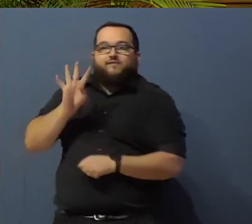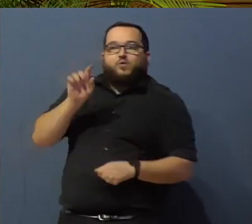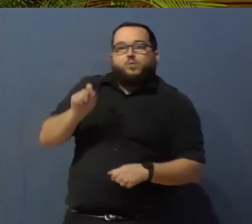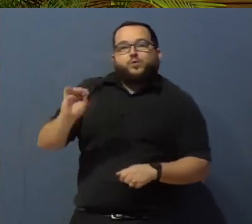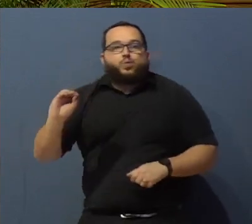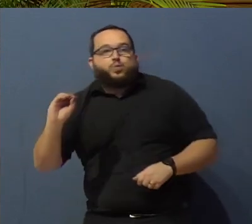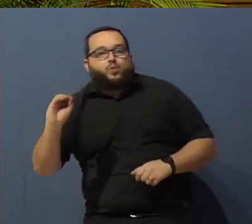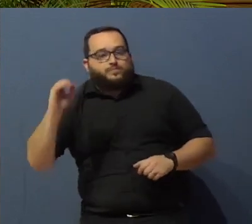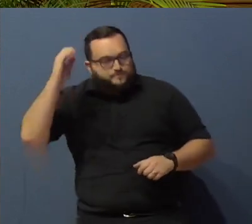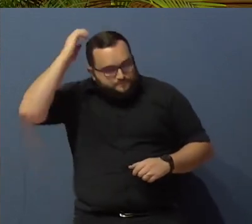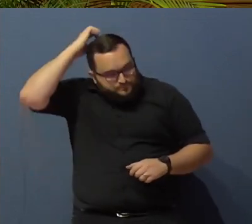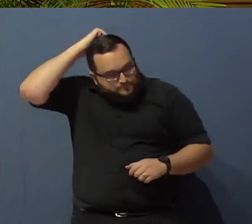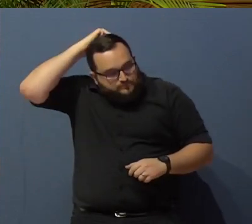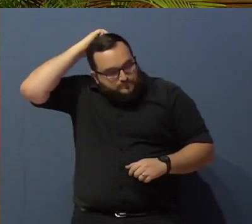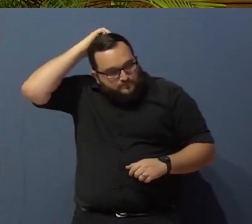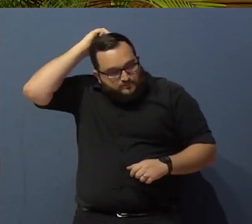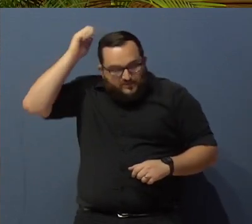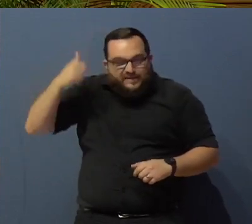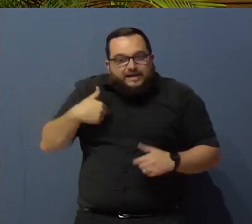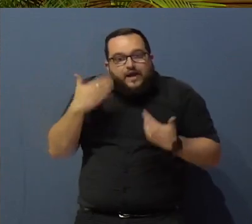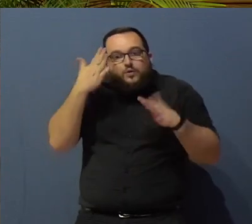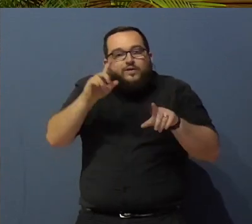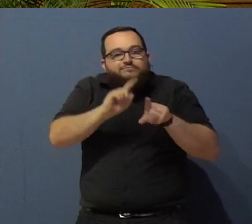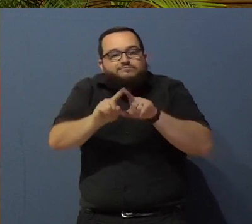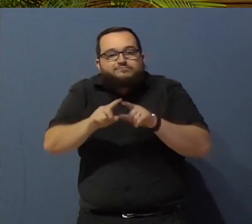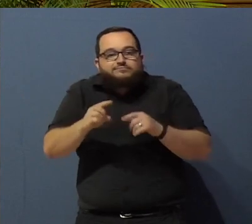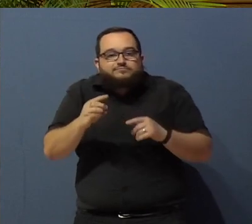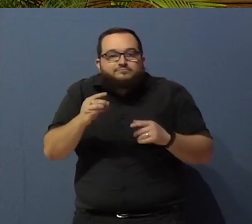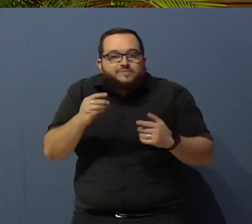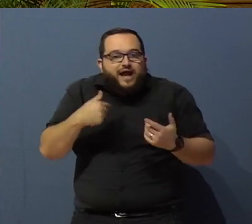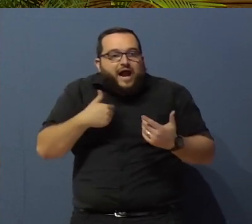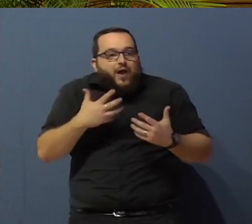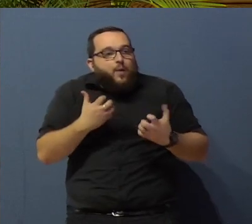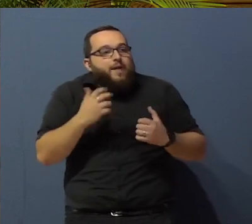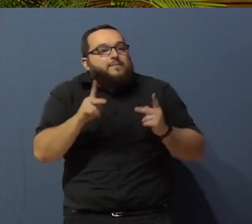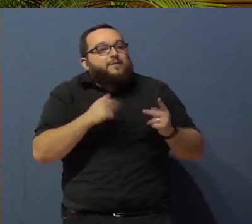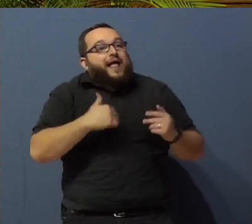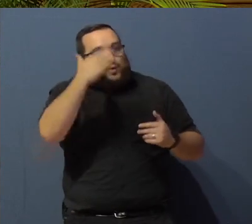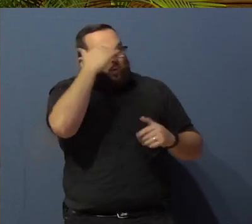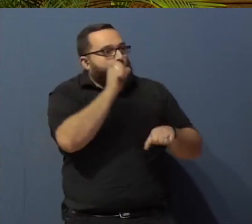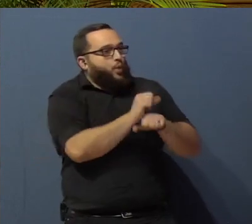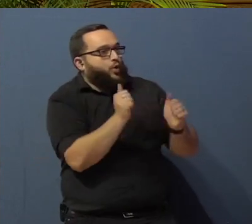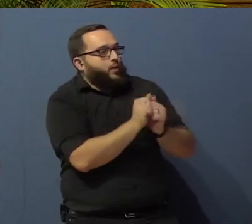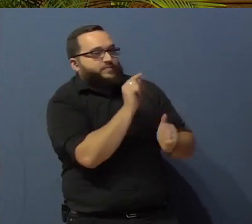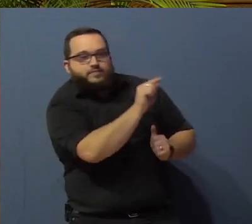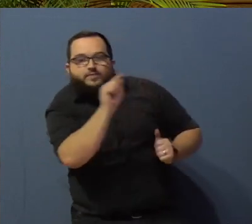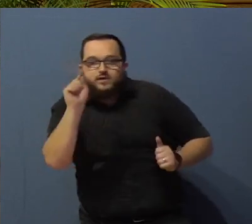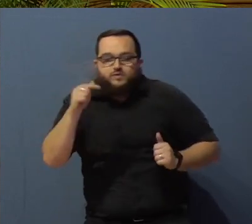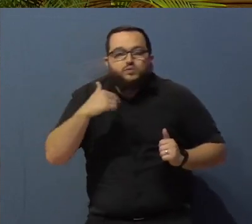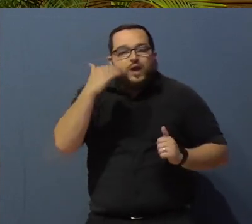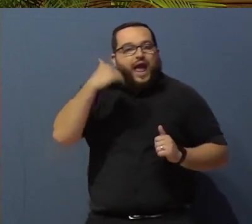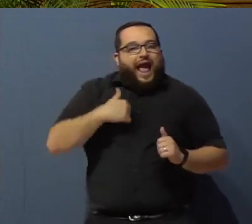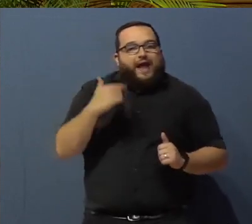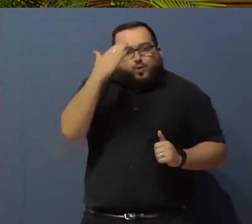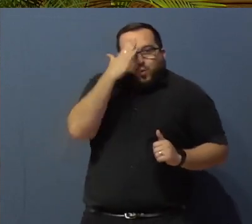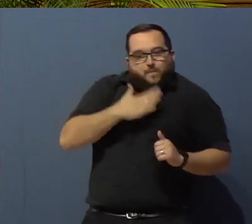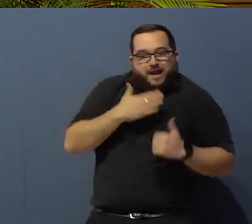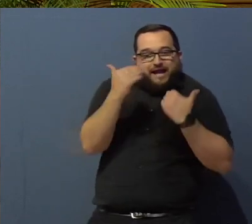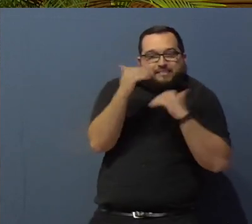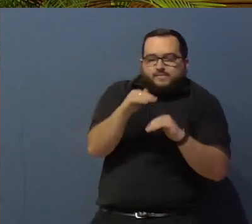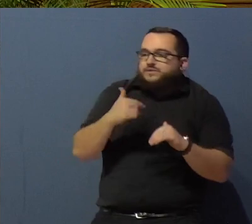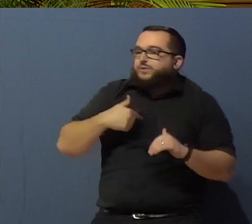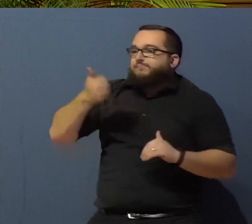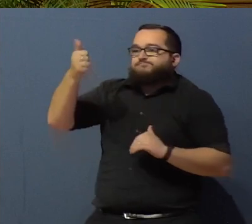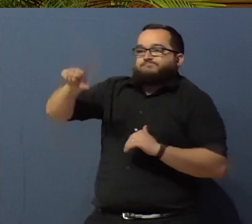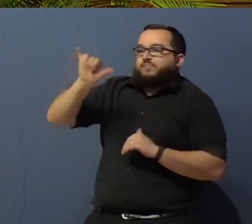don't like unknown variables, people I'm working with. So knowing my limitations, I turned it